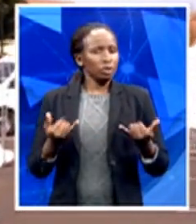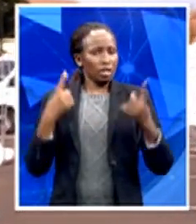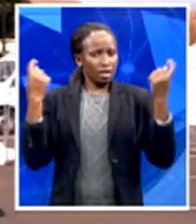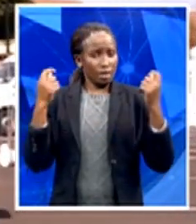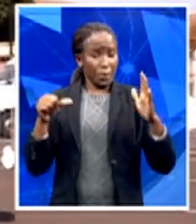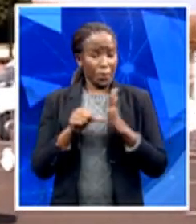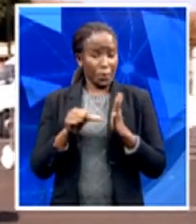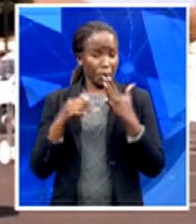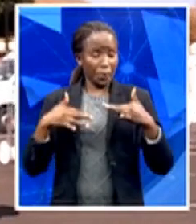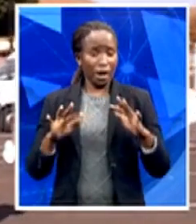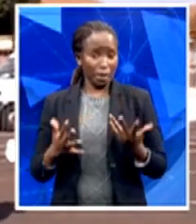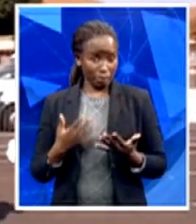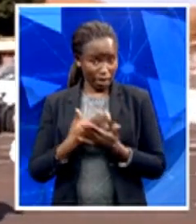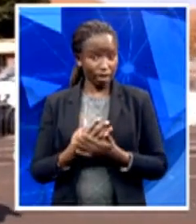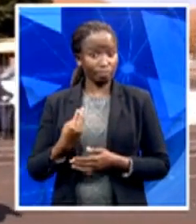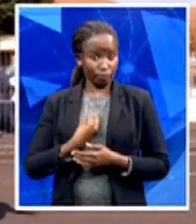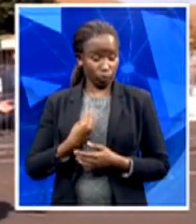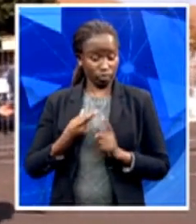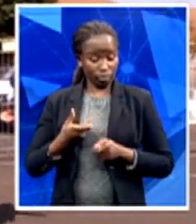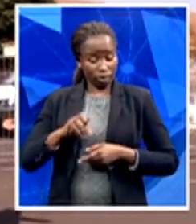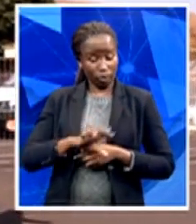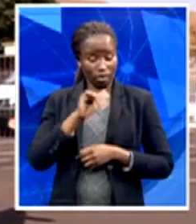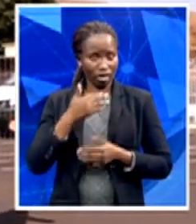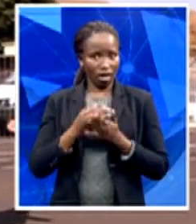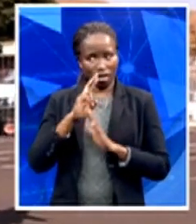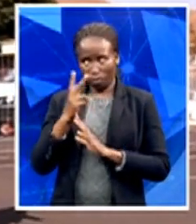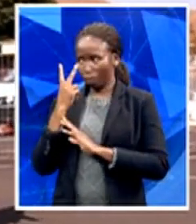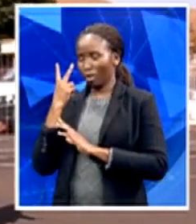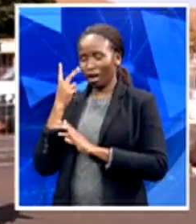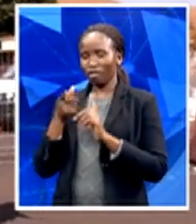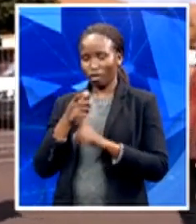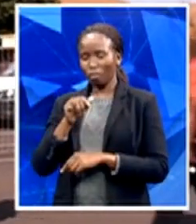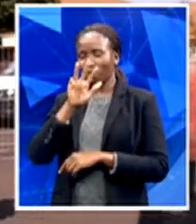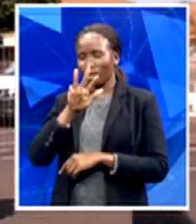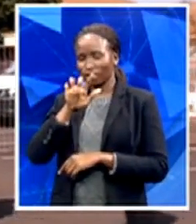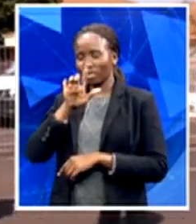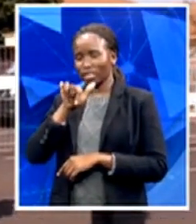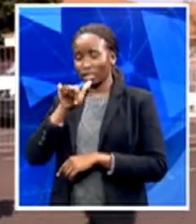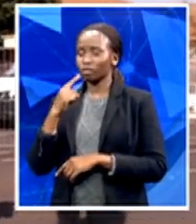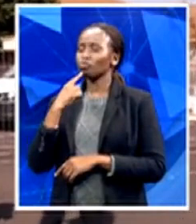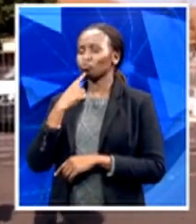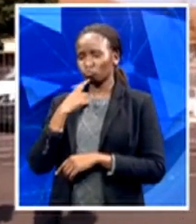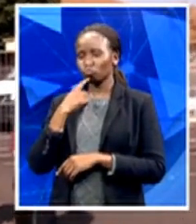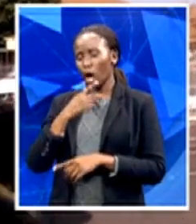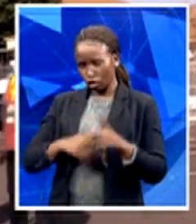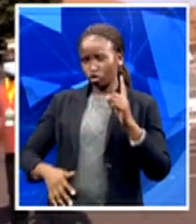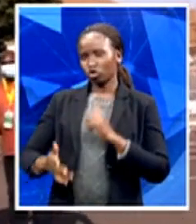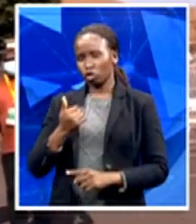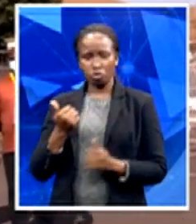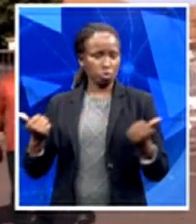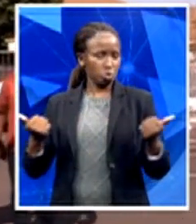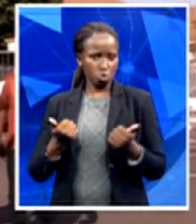at the youth of 1976 with pride and say we've achieved that, that which the youth of 1976 fought for?